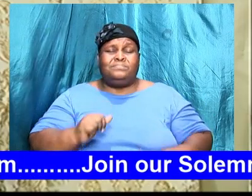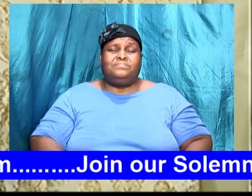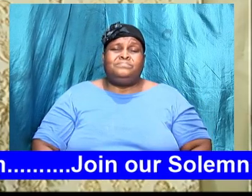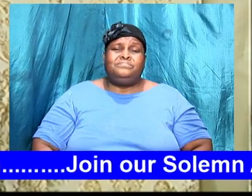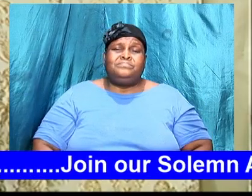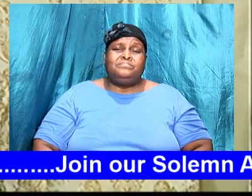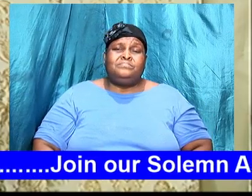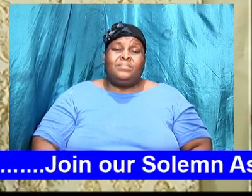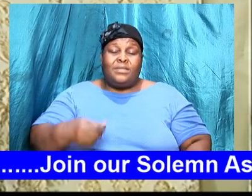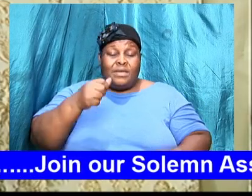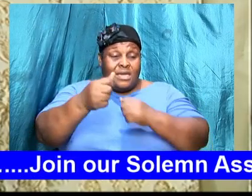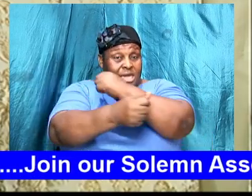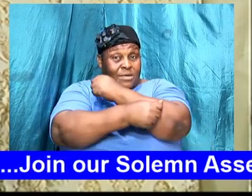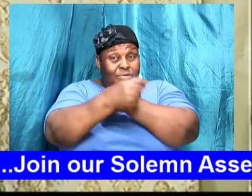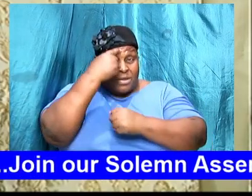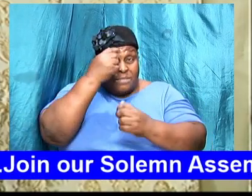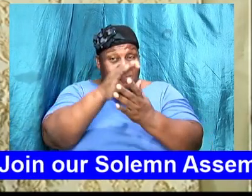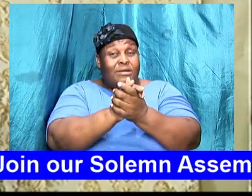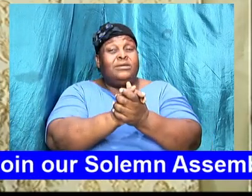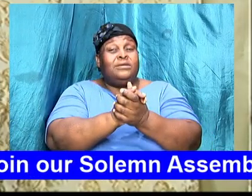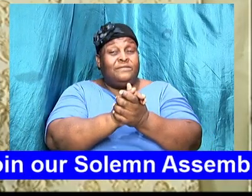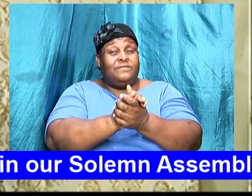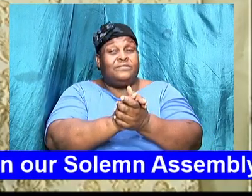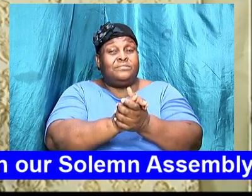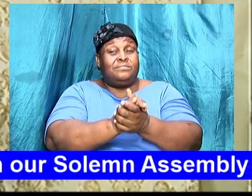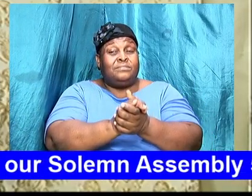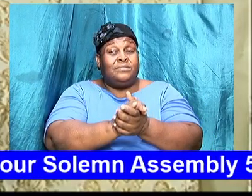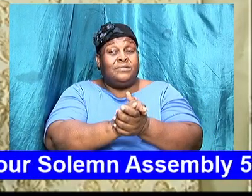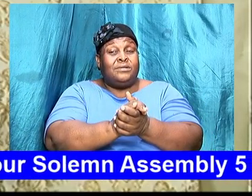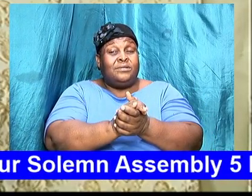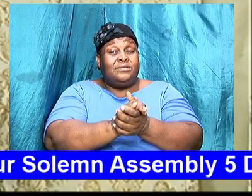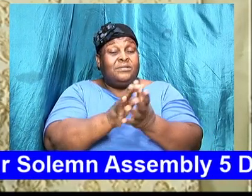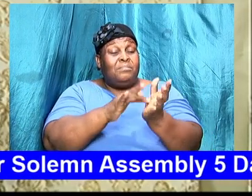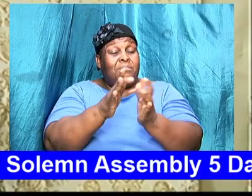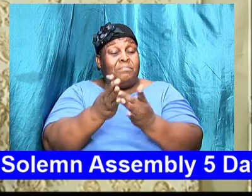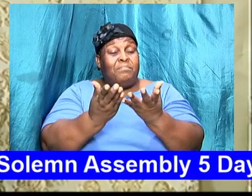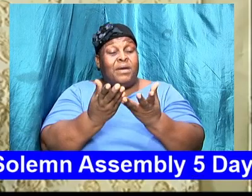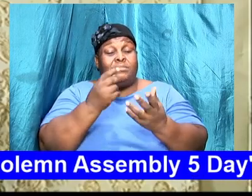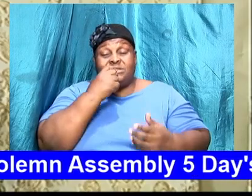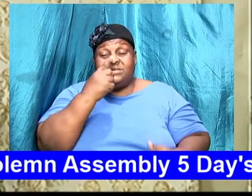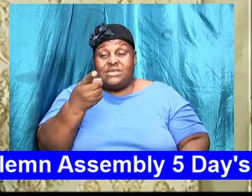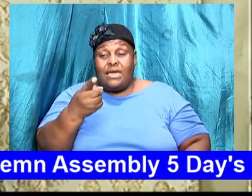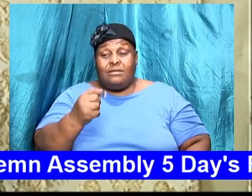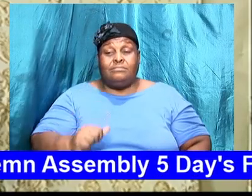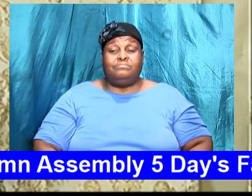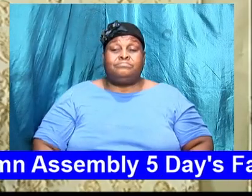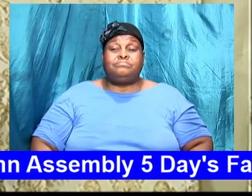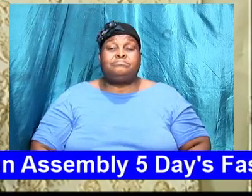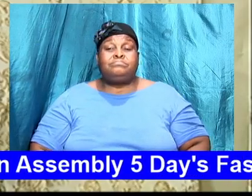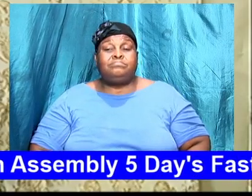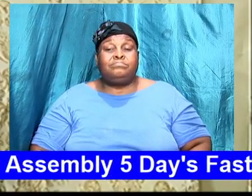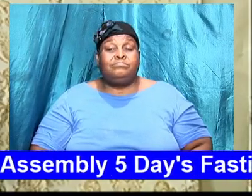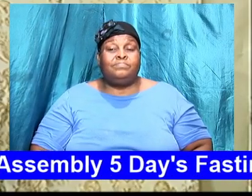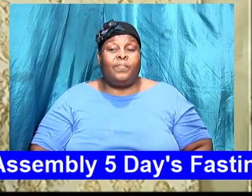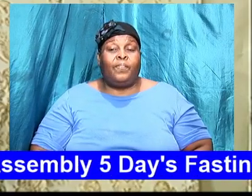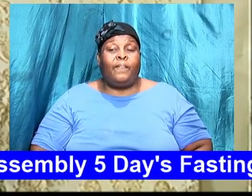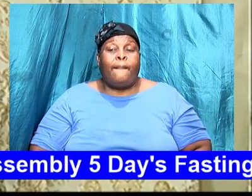he believed. The Bible tells us Genesis 15 4 4 to 6